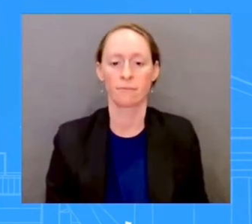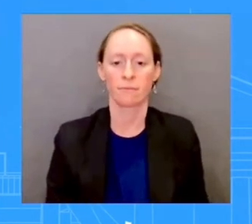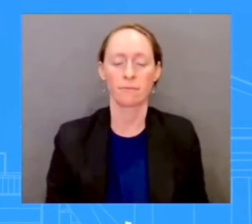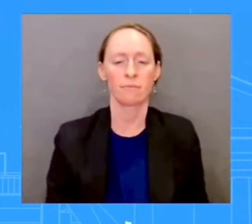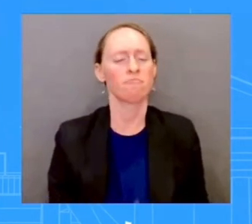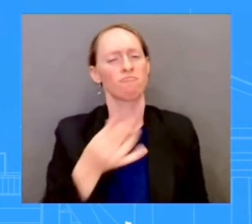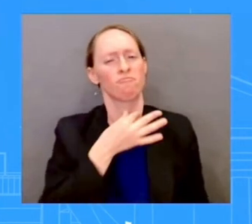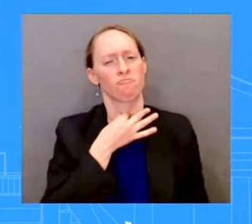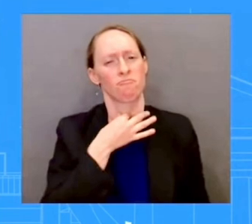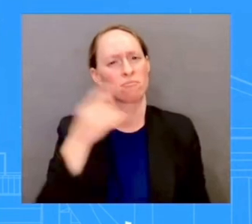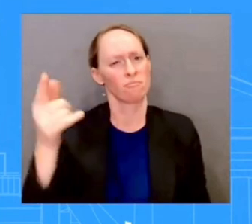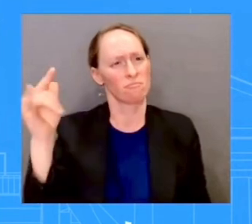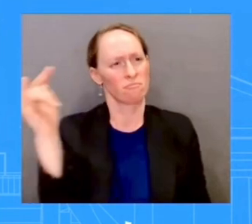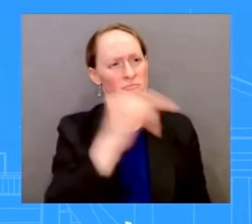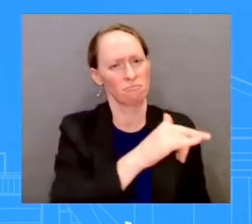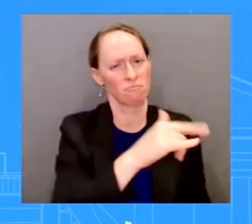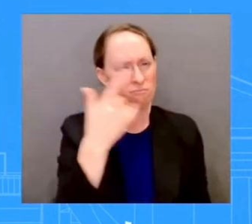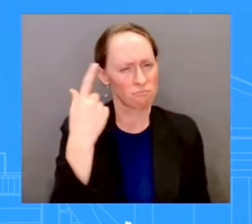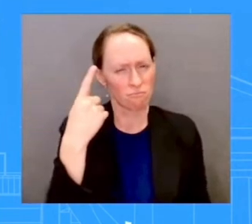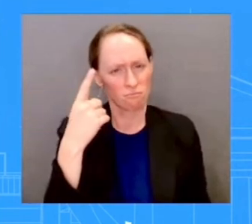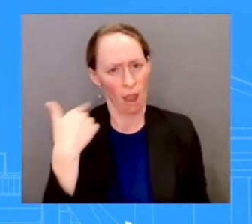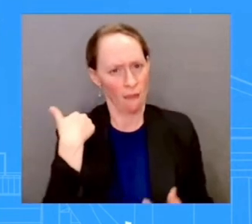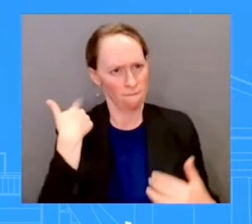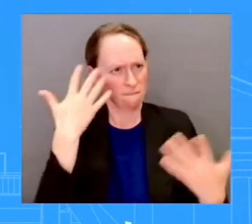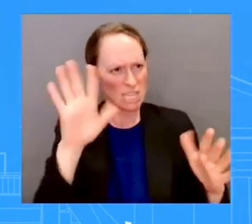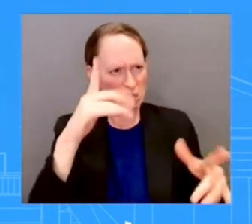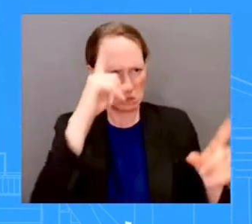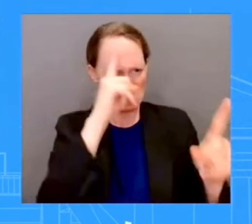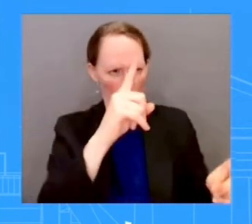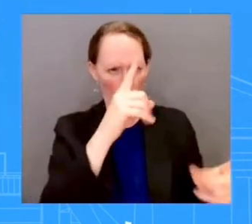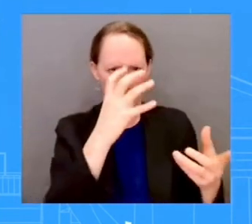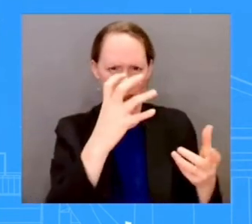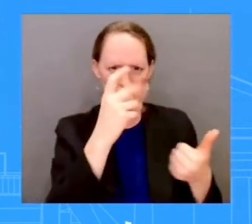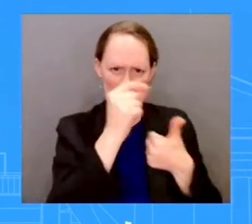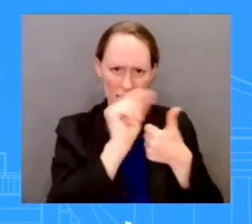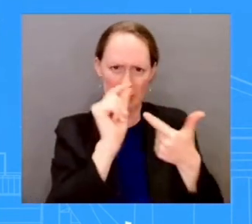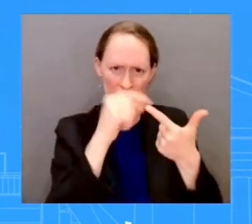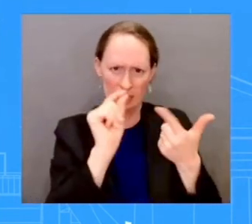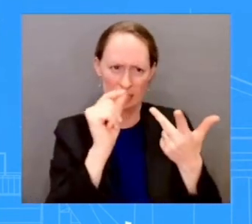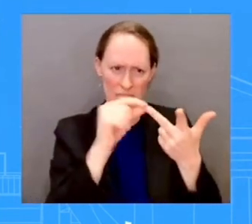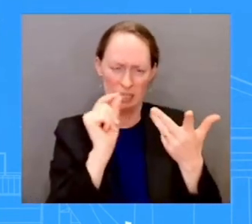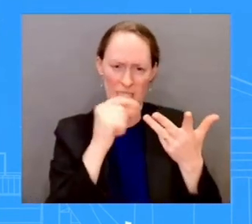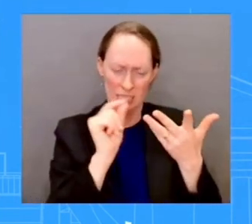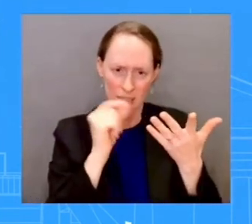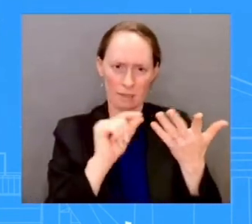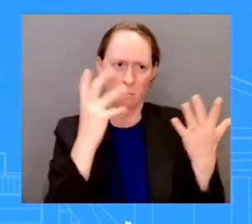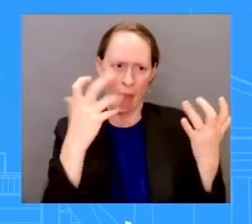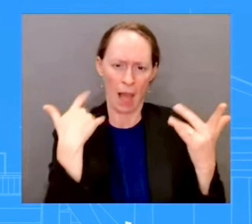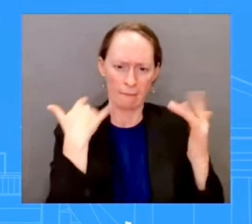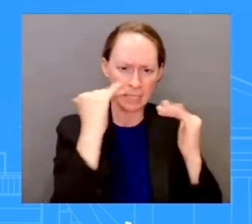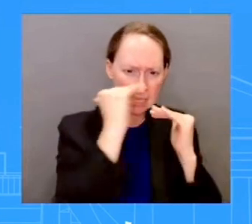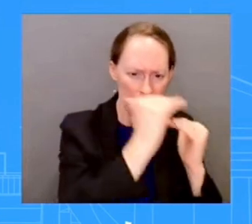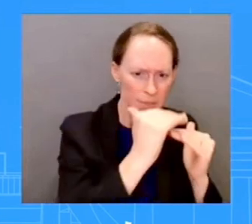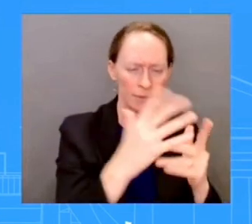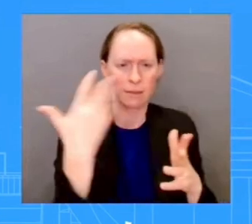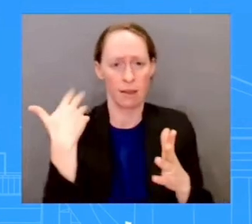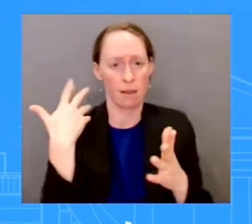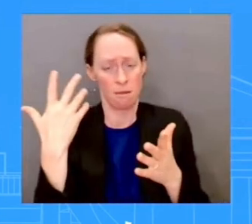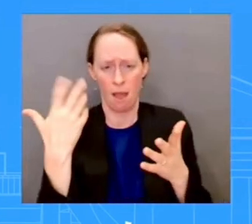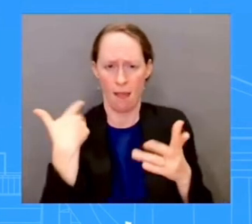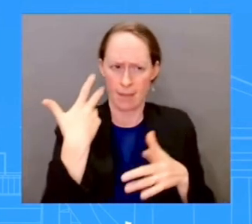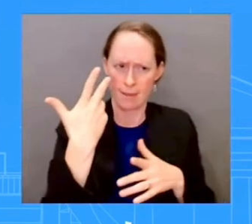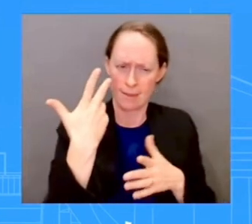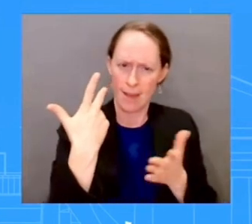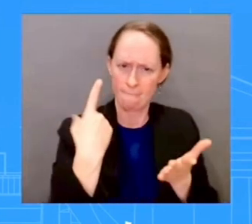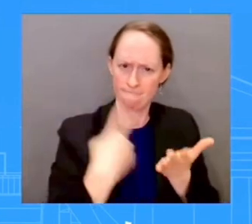by Cabinet members have been successful? Or, you know, is the U.S.-Chinese relationship still in trouble? So I'll